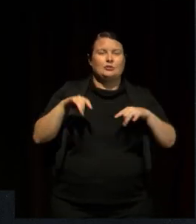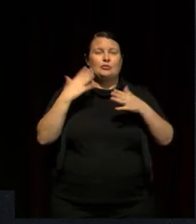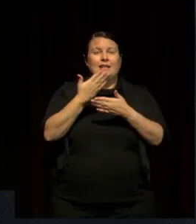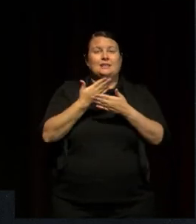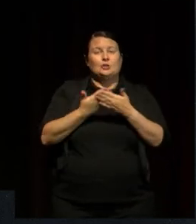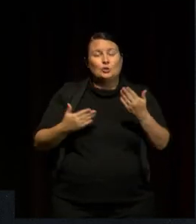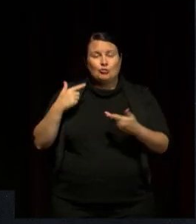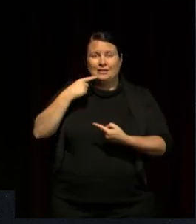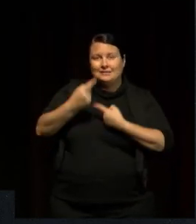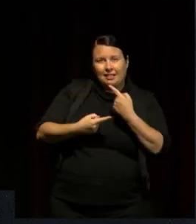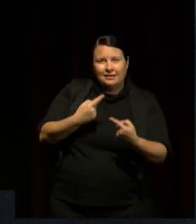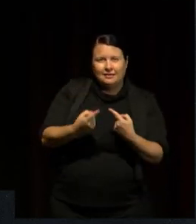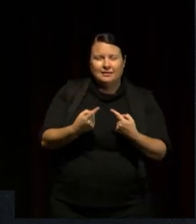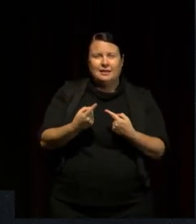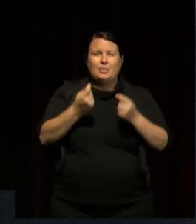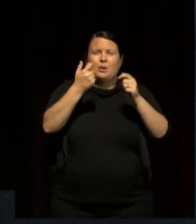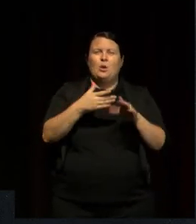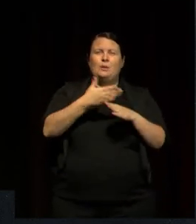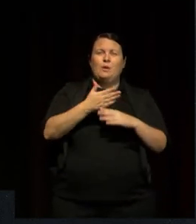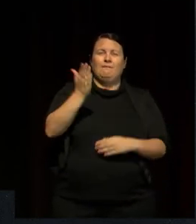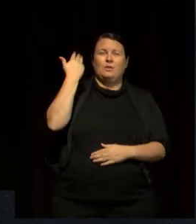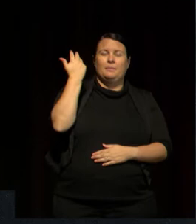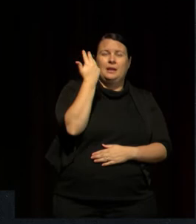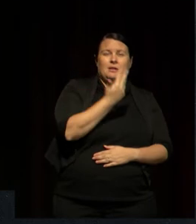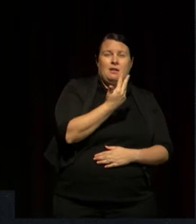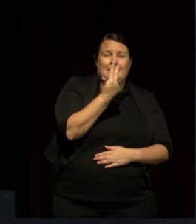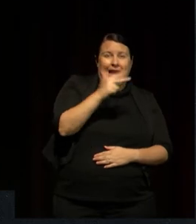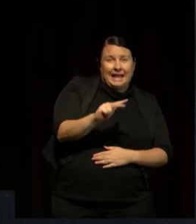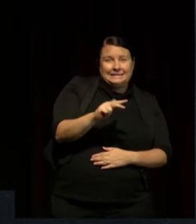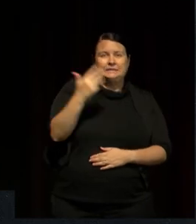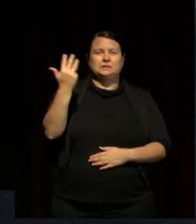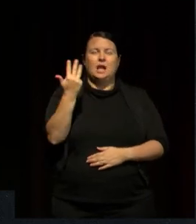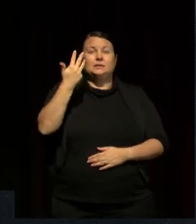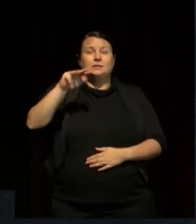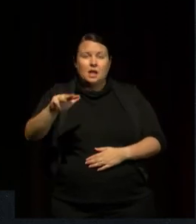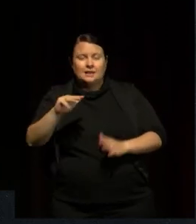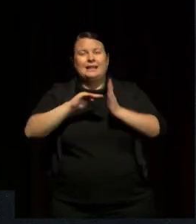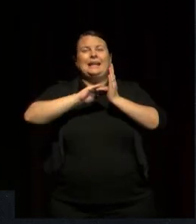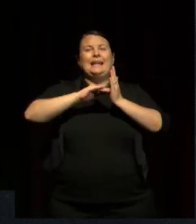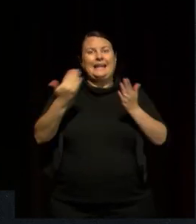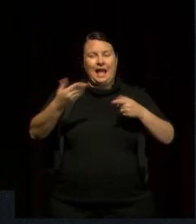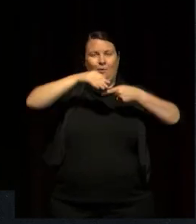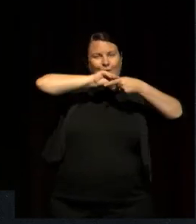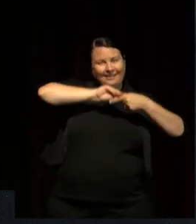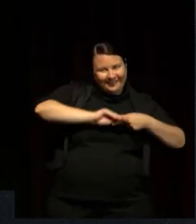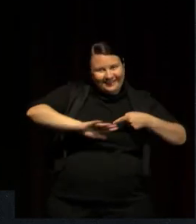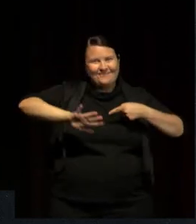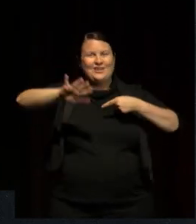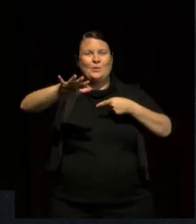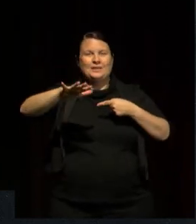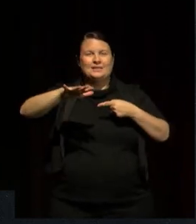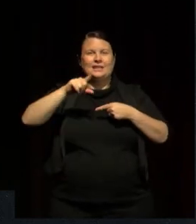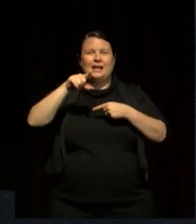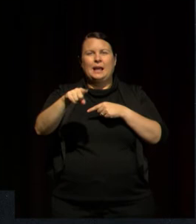that that early work in the 1980s and 1990s has now influenced critical